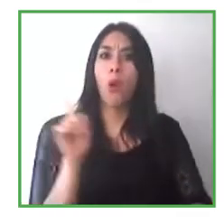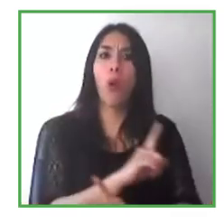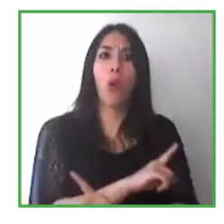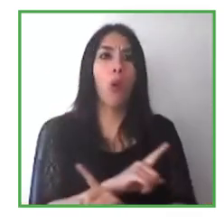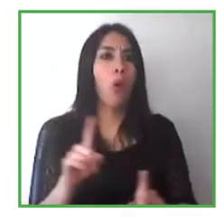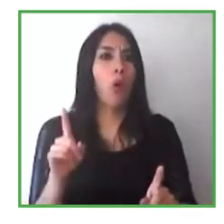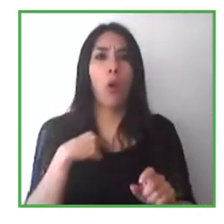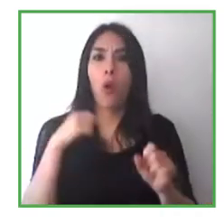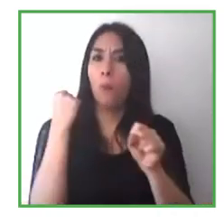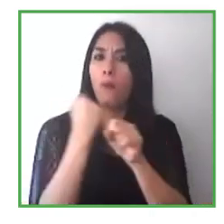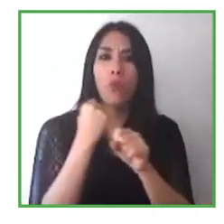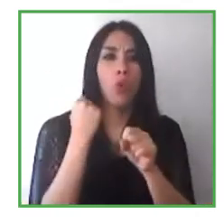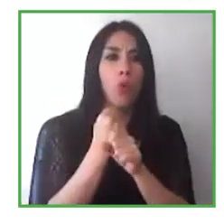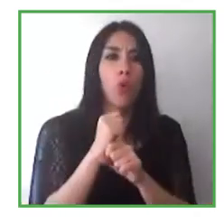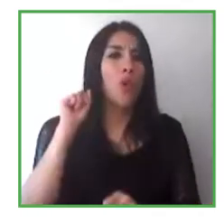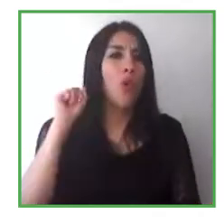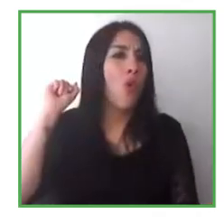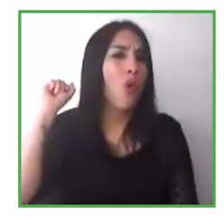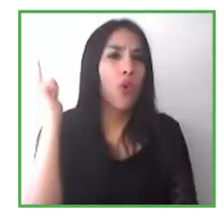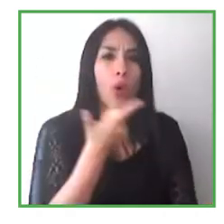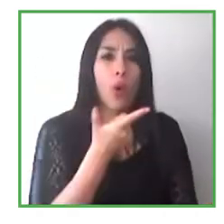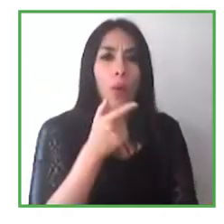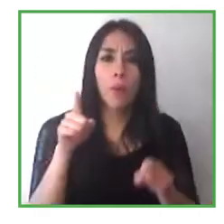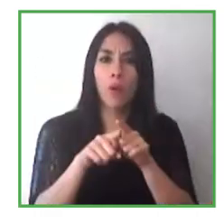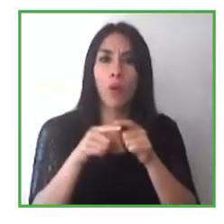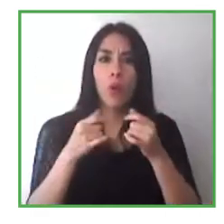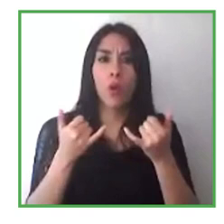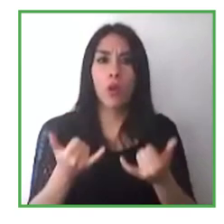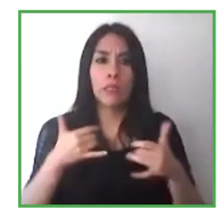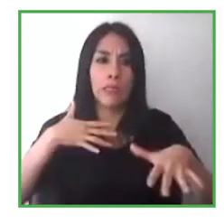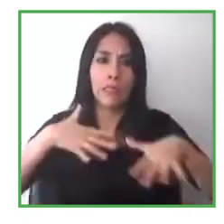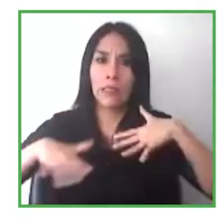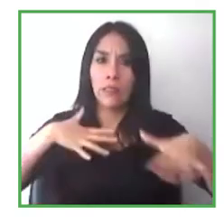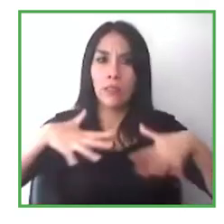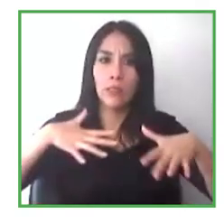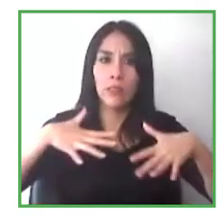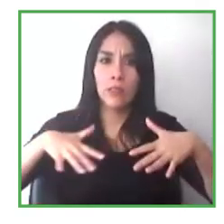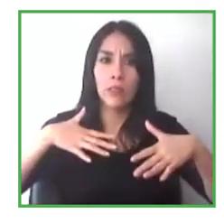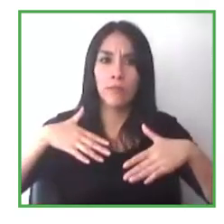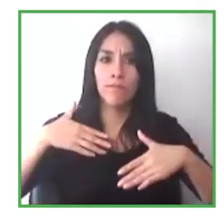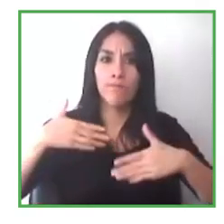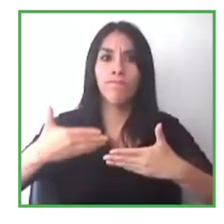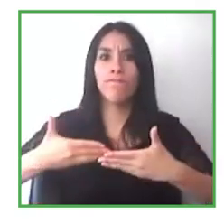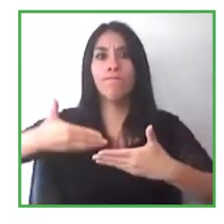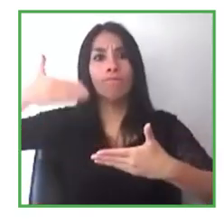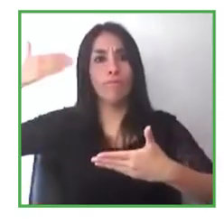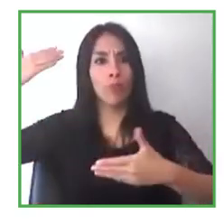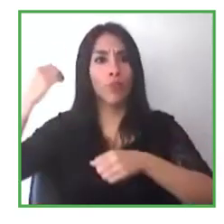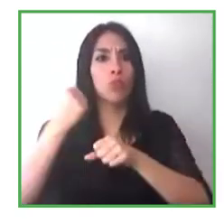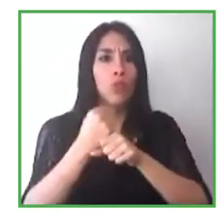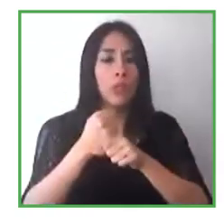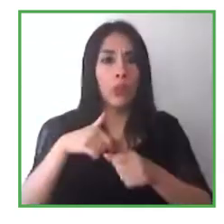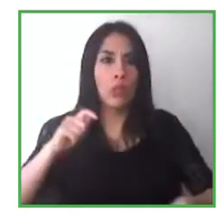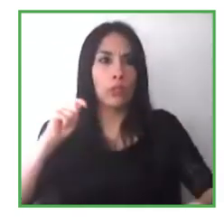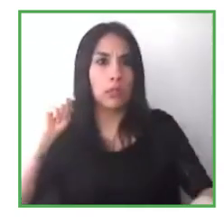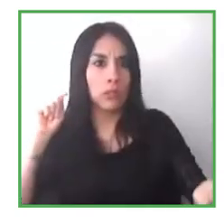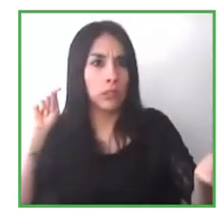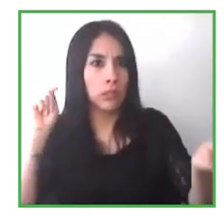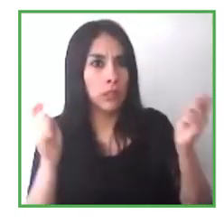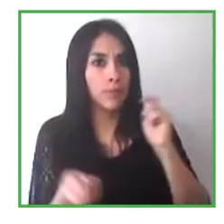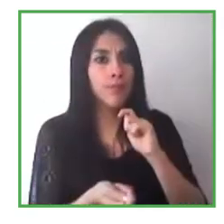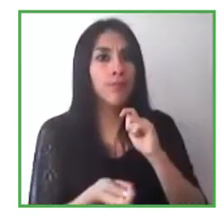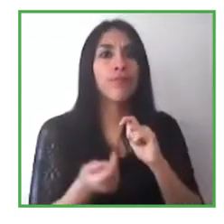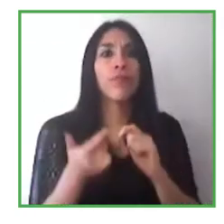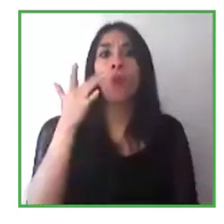had to probably adjust and adapt given the realities of COVID. Jessica, I think you made some great points early on about how COVID has